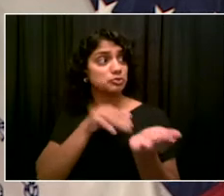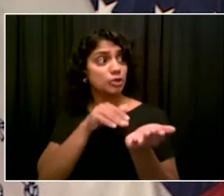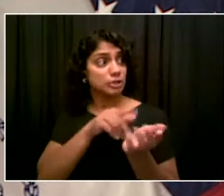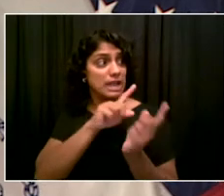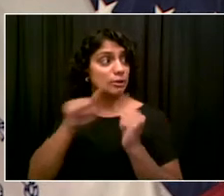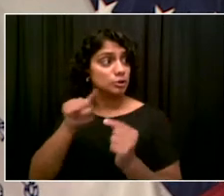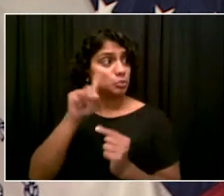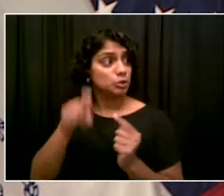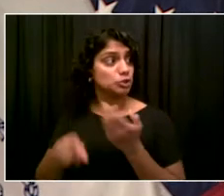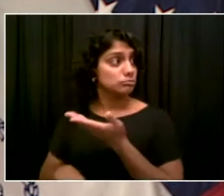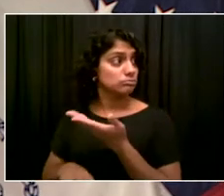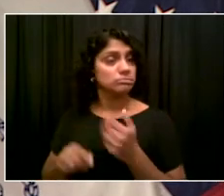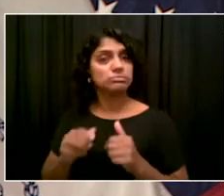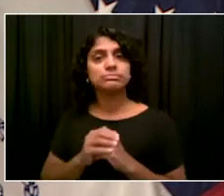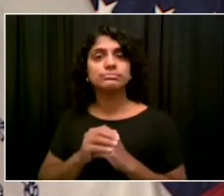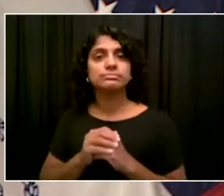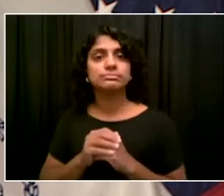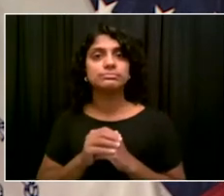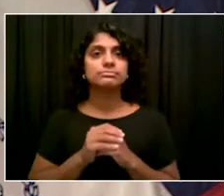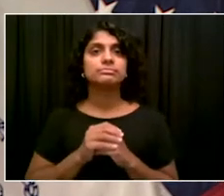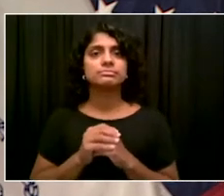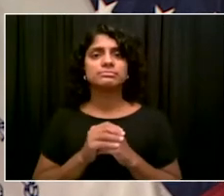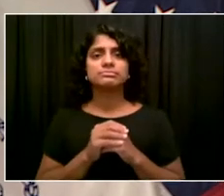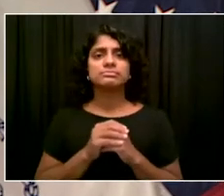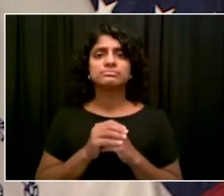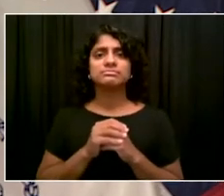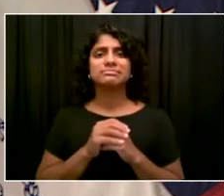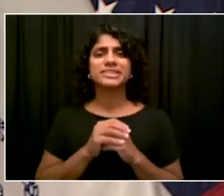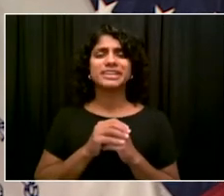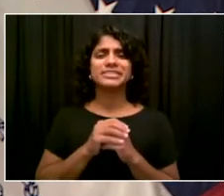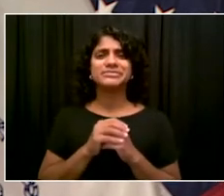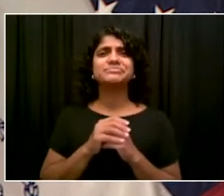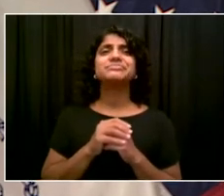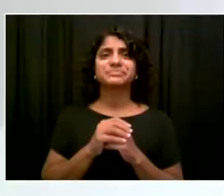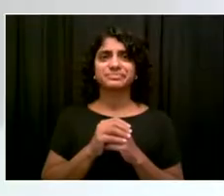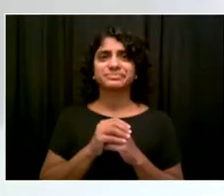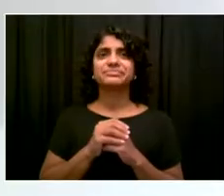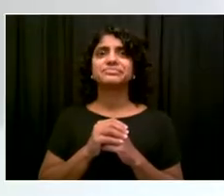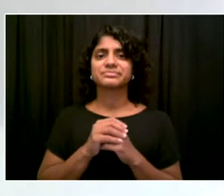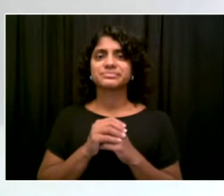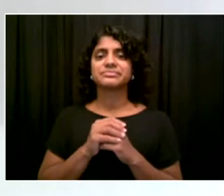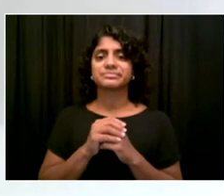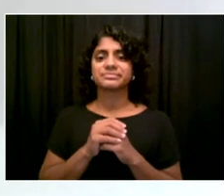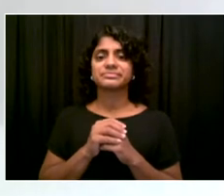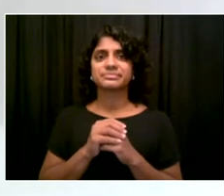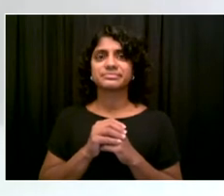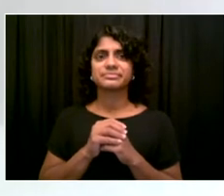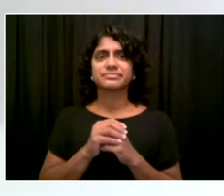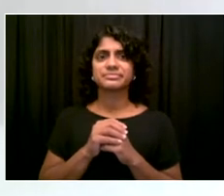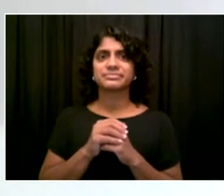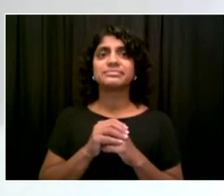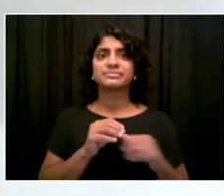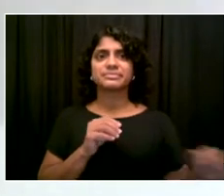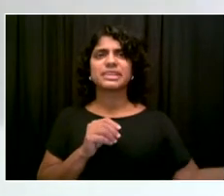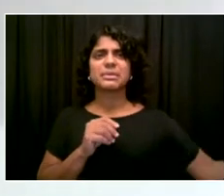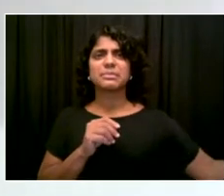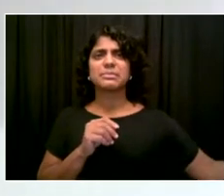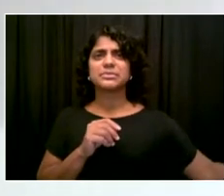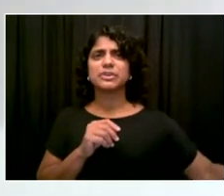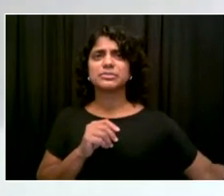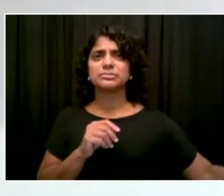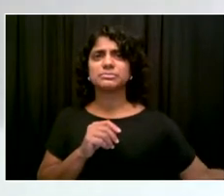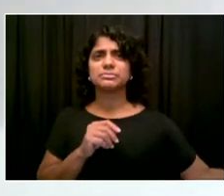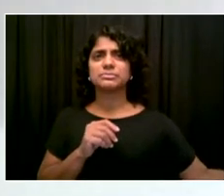Yes, Mr. Mayor, we often at health and hospitals have situations where people come to us without an